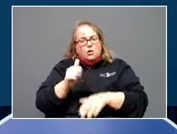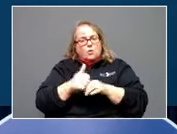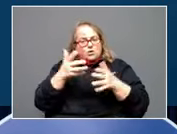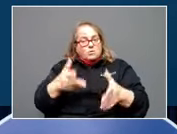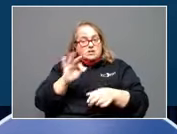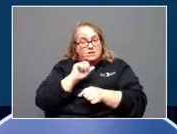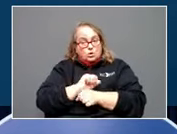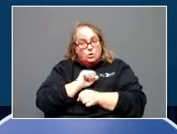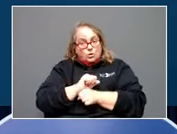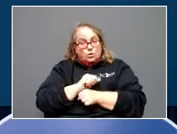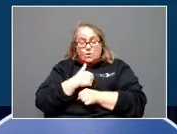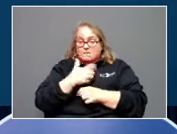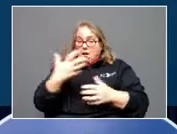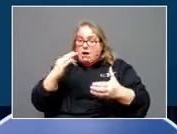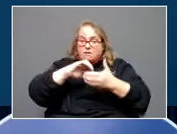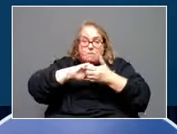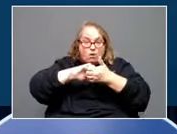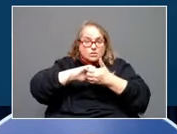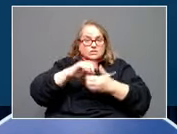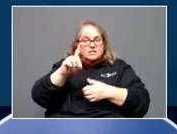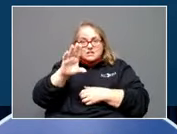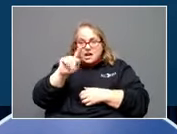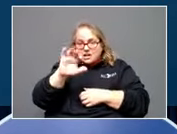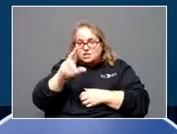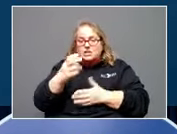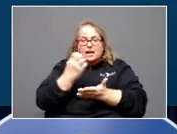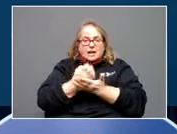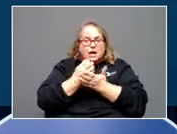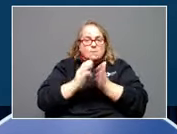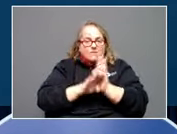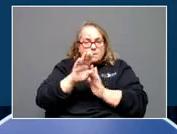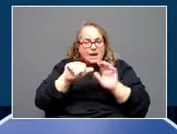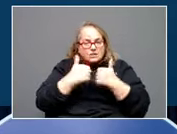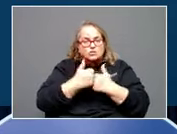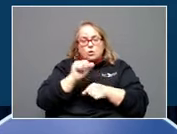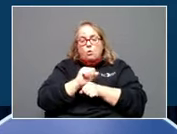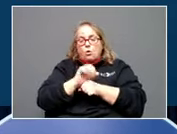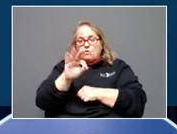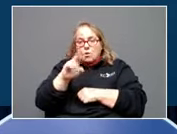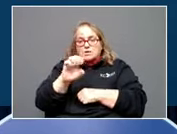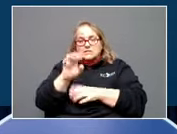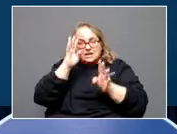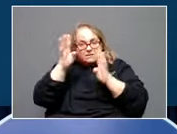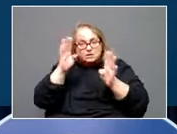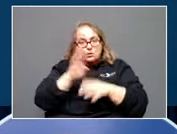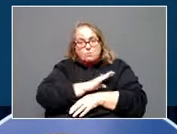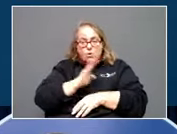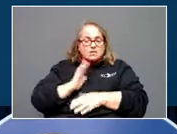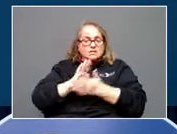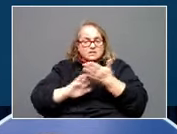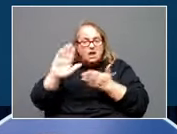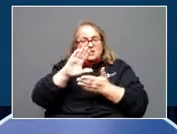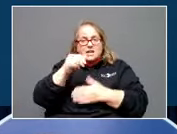We've got a lot of partners in this, like the Dutch Economic Development Agencies, Workforce Innovation Boards, Colleges, and others. And